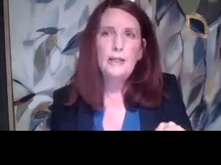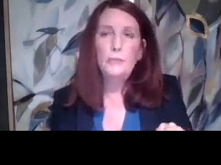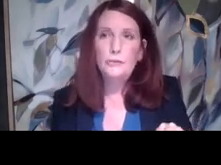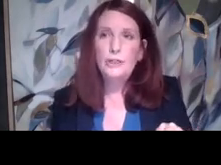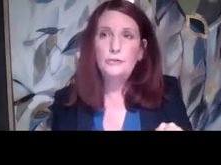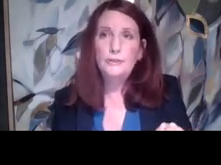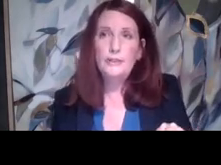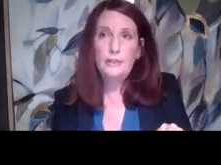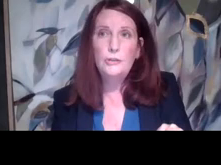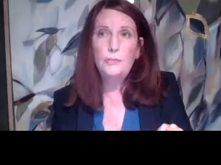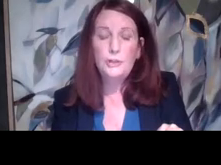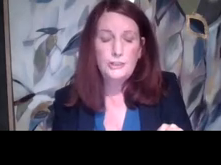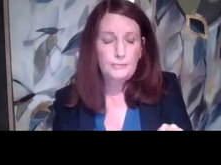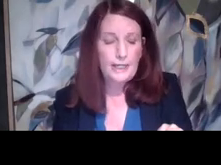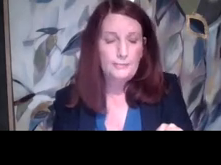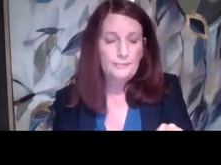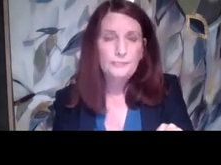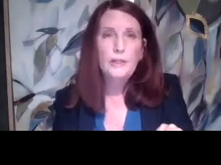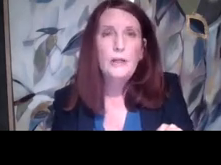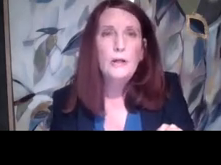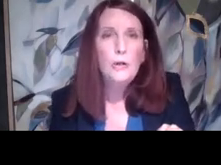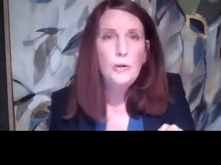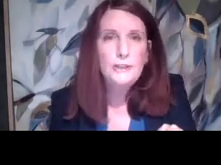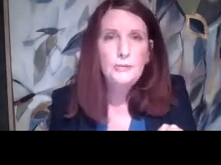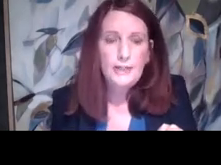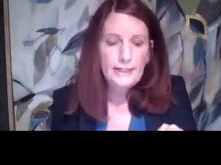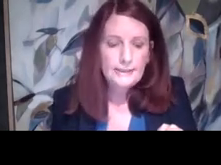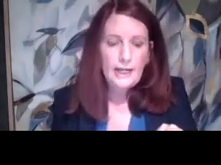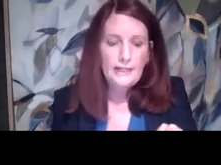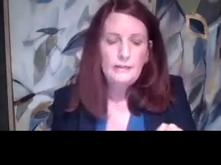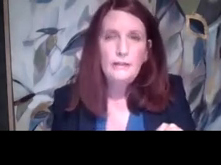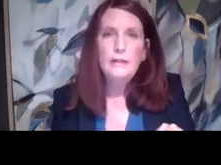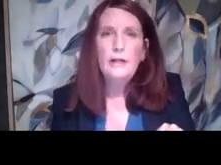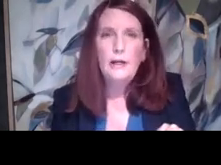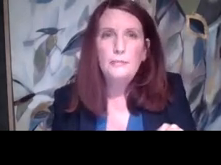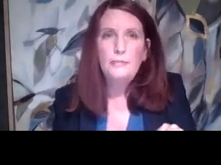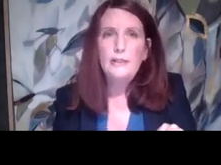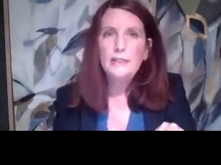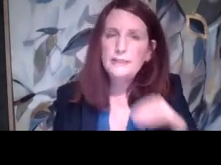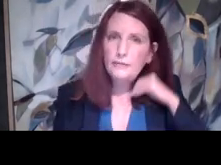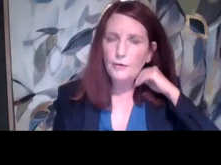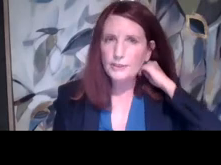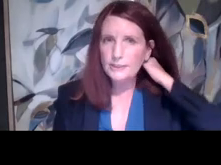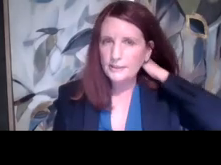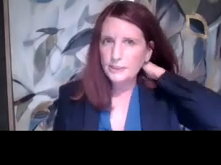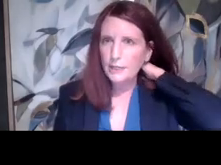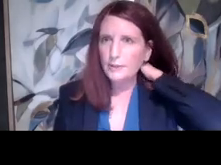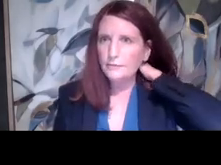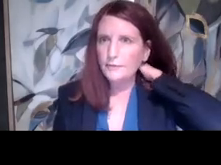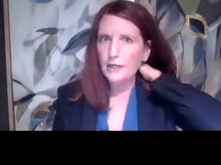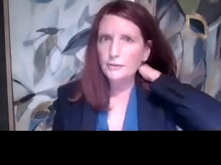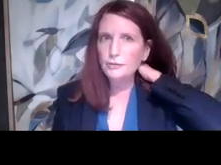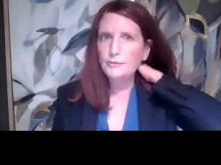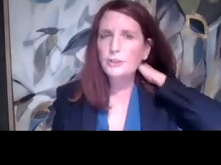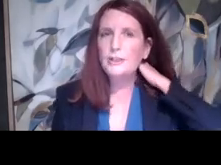can in wheelchairs can participate? Going to our next slide. Um, this focuses on the type